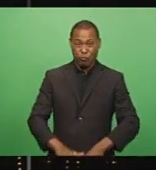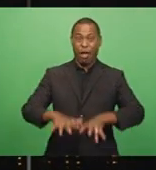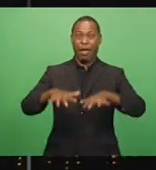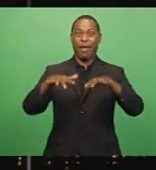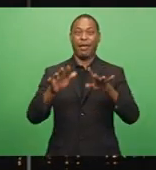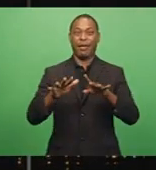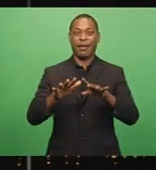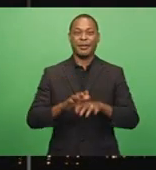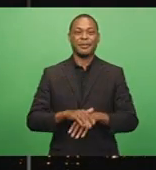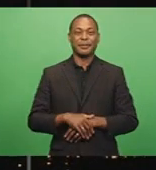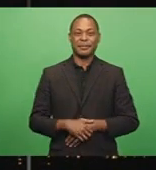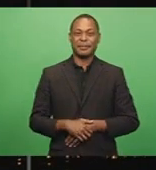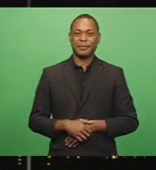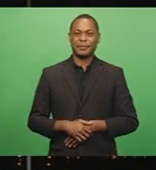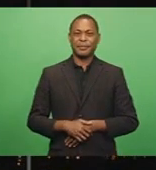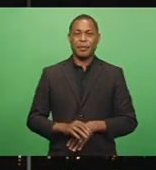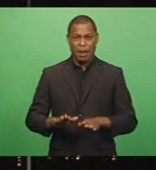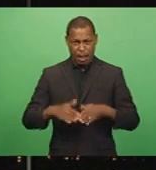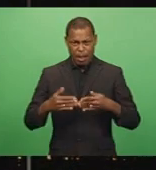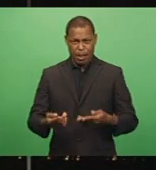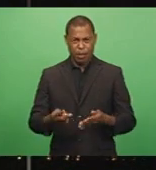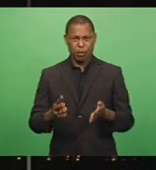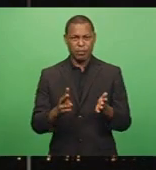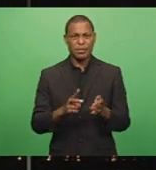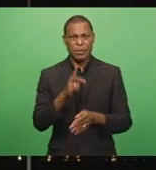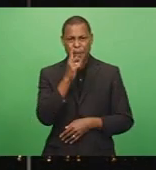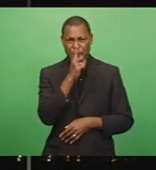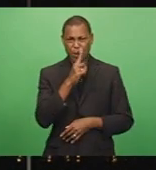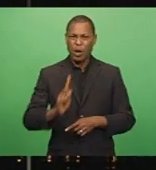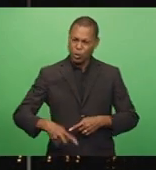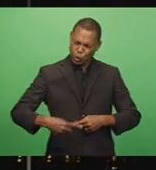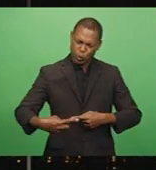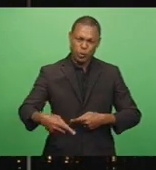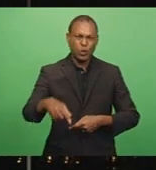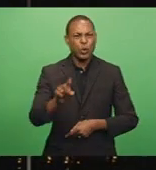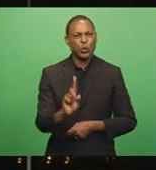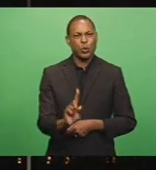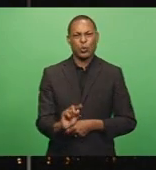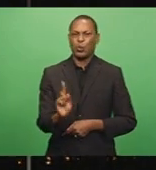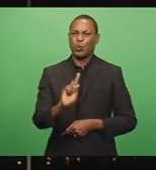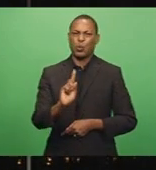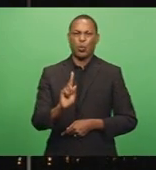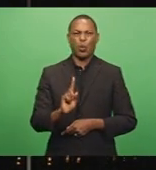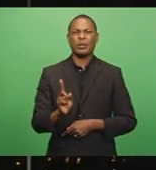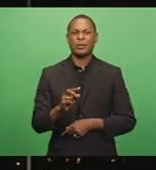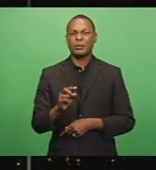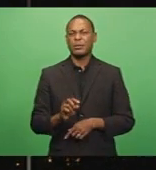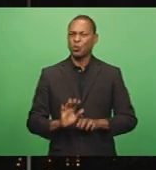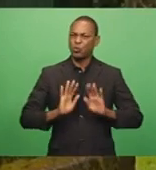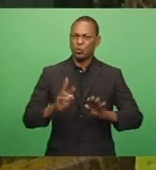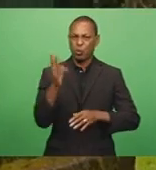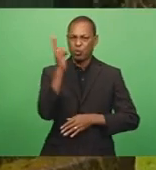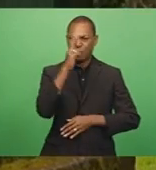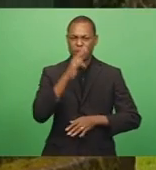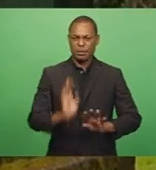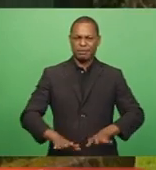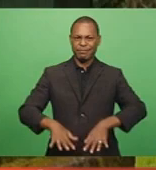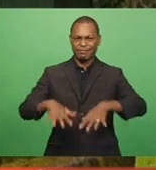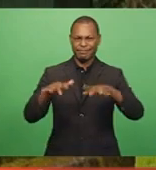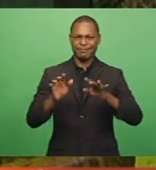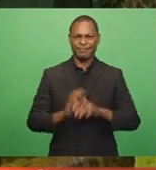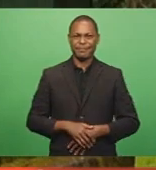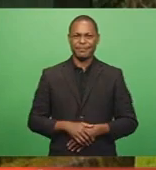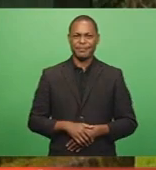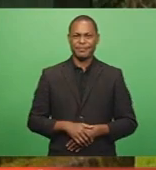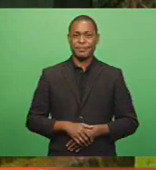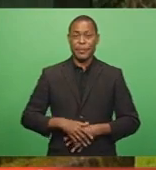Jeshulal reports, these villages continue to do what they can to mitigate risks of flooding. Following tropical